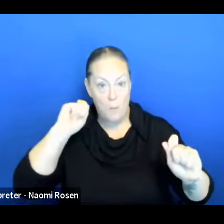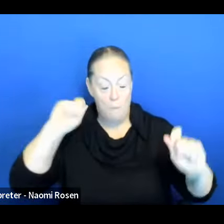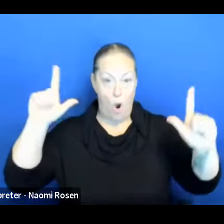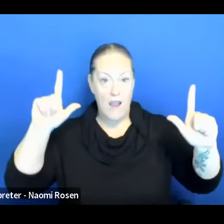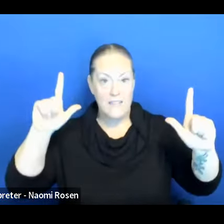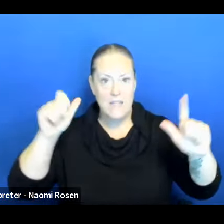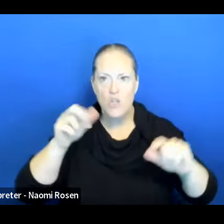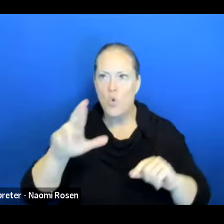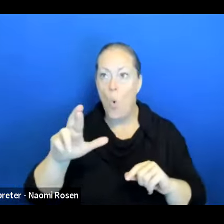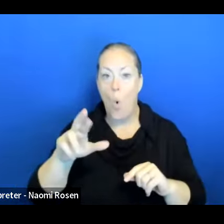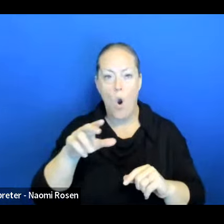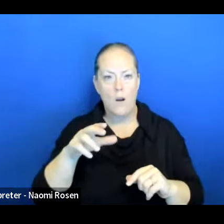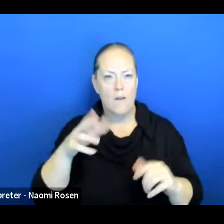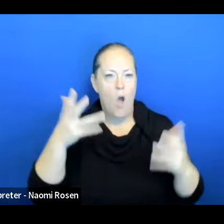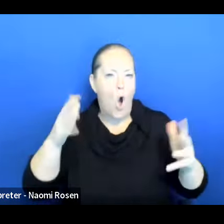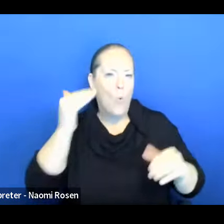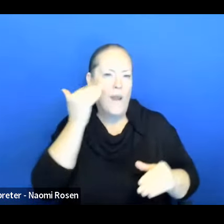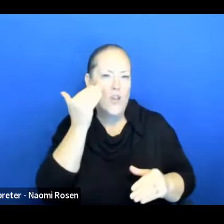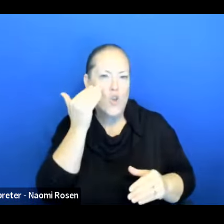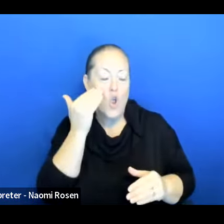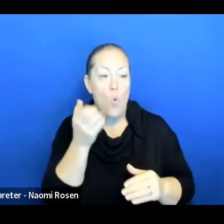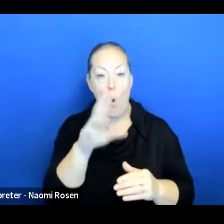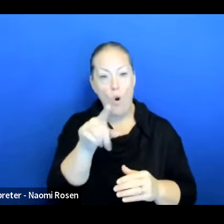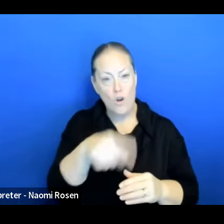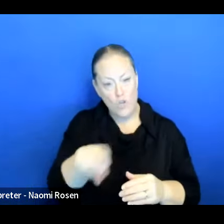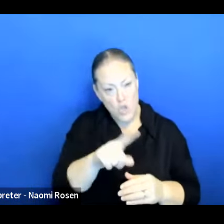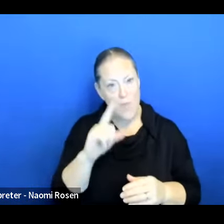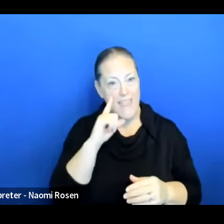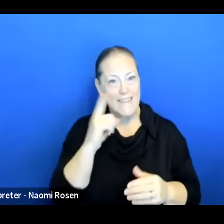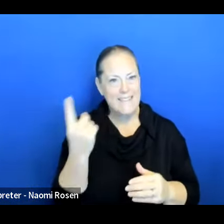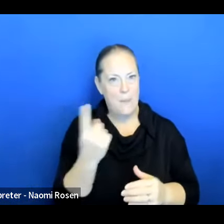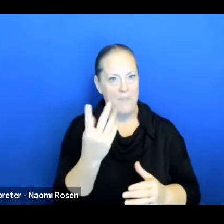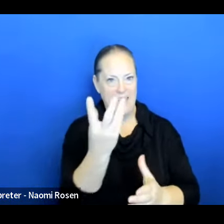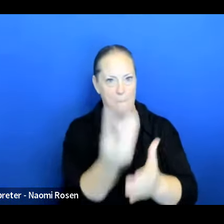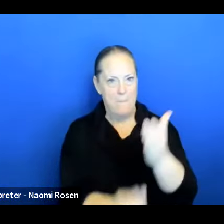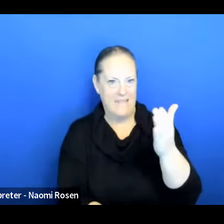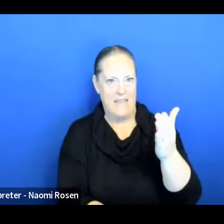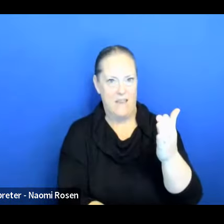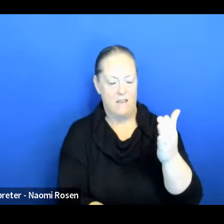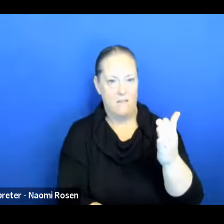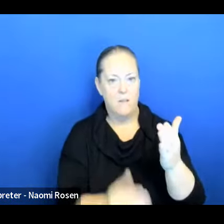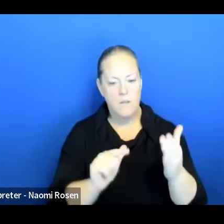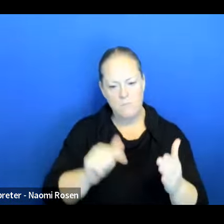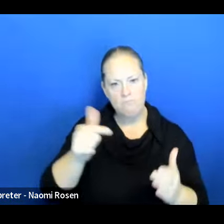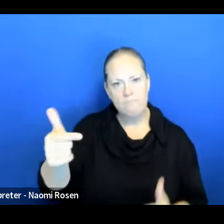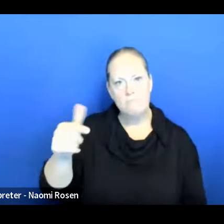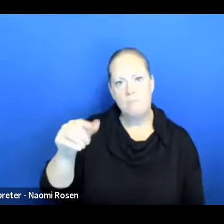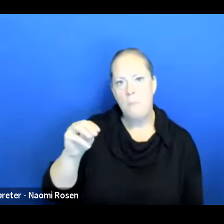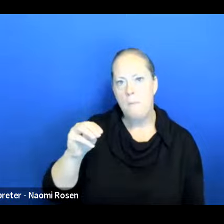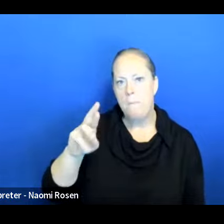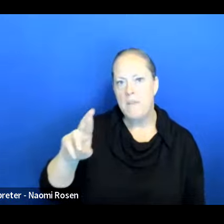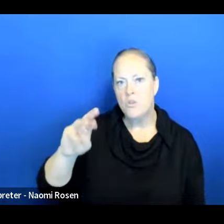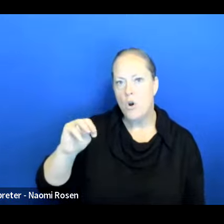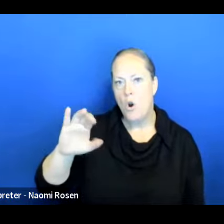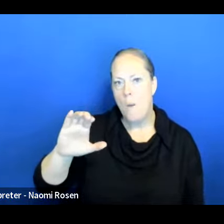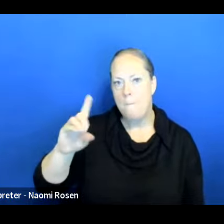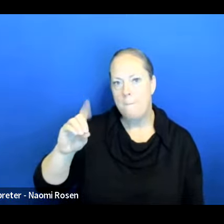know, or have experienced that importantly might be missing? Um, start with you, Mr. McDonald. Wow.